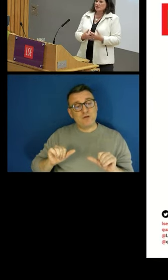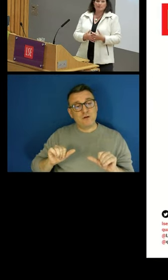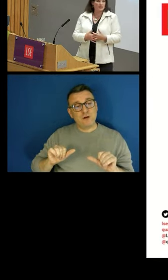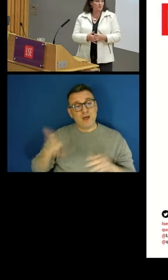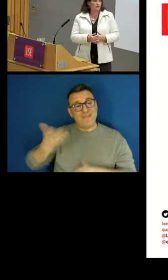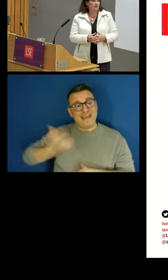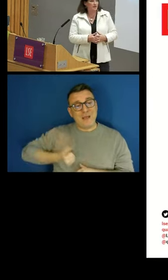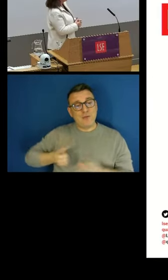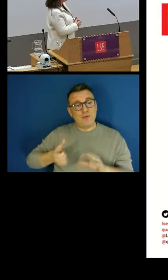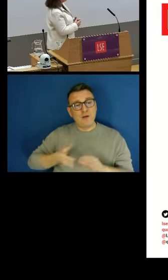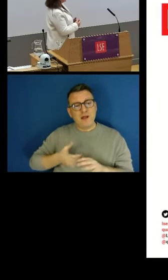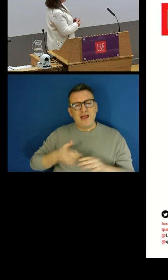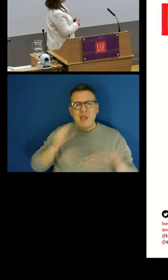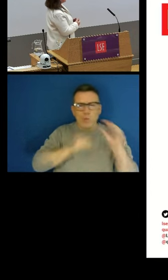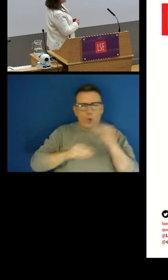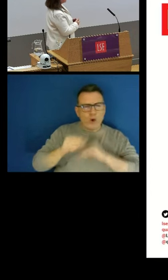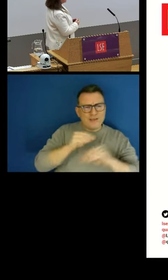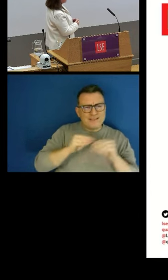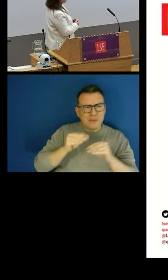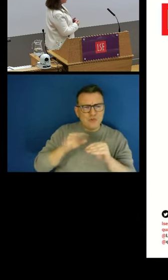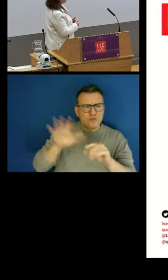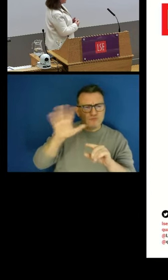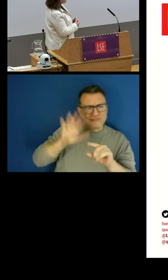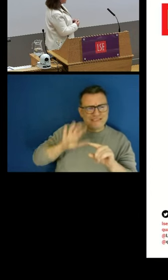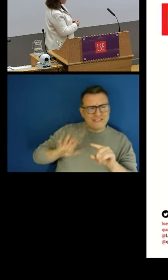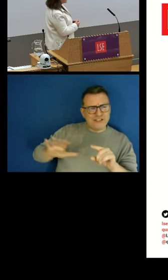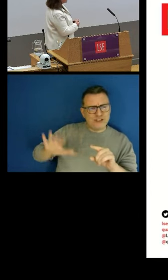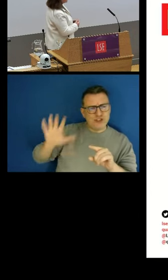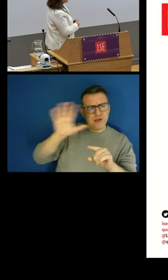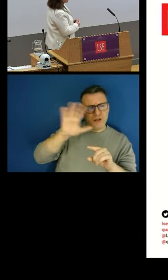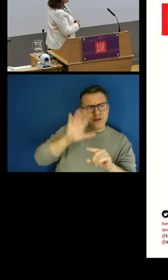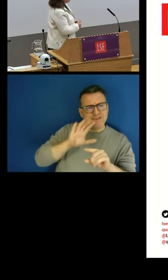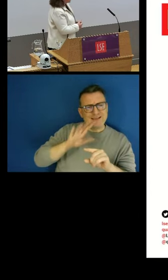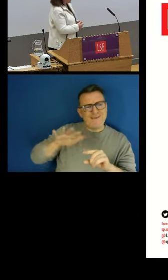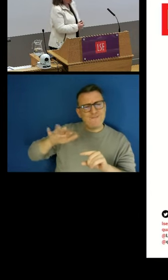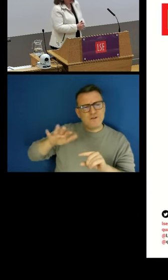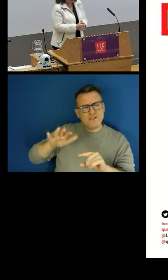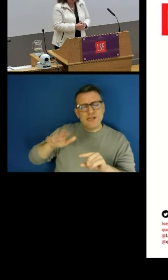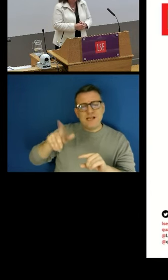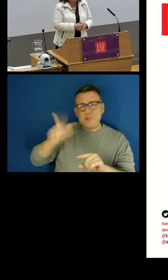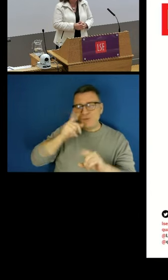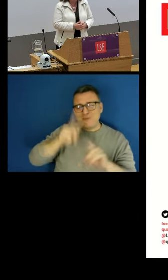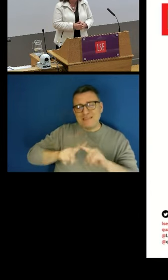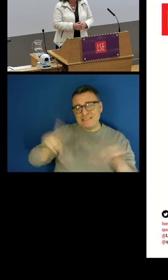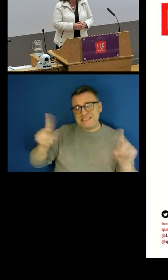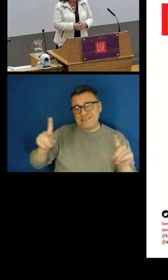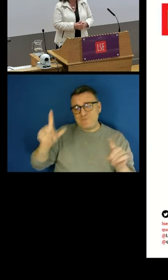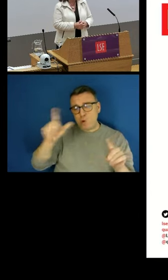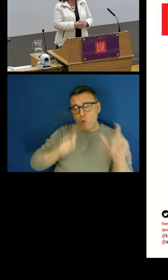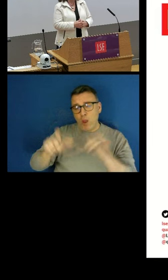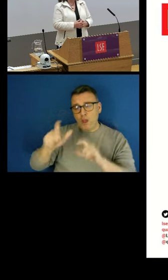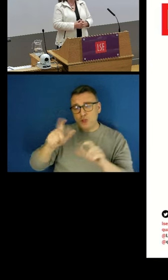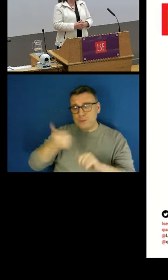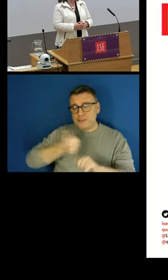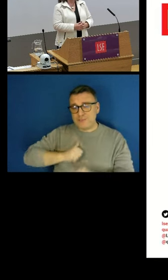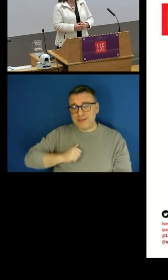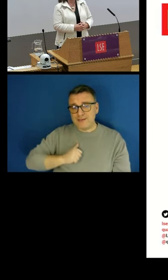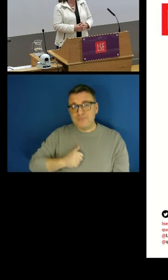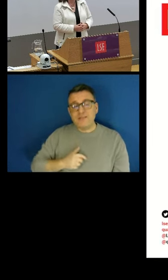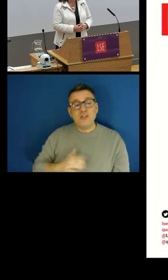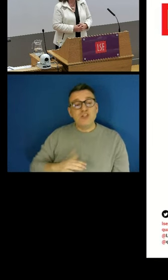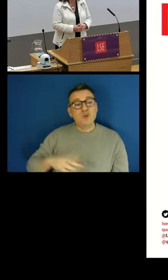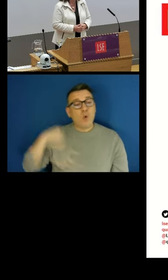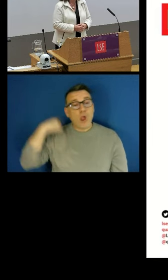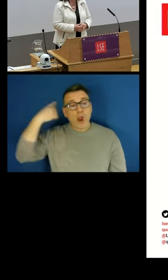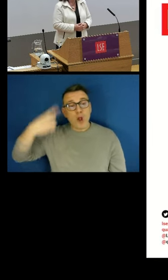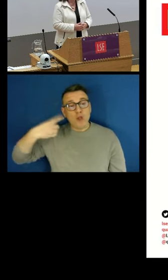why this map might be shaded a little bit differently to what you would expect. So overall here, London and the southeast come